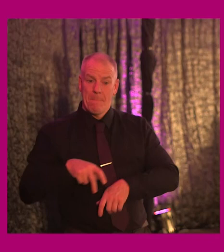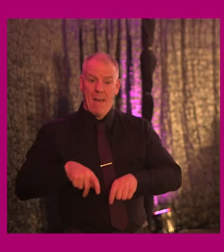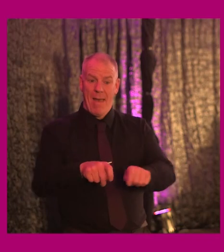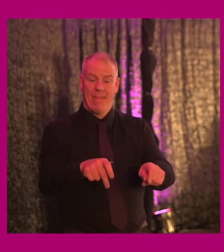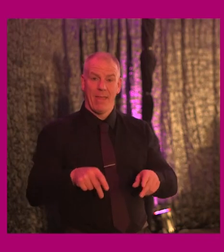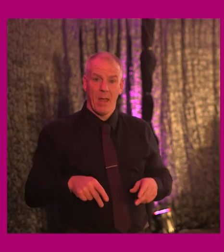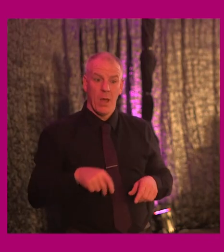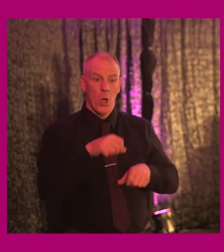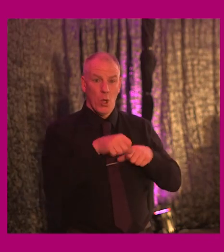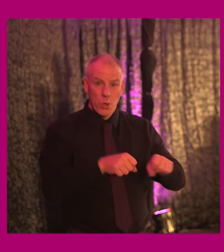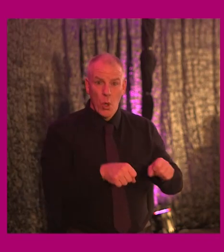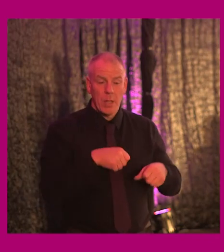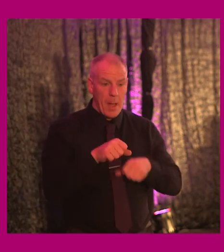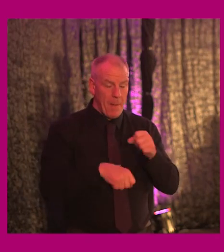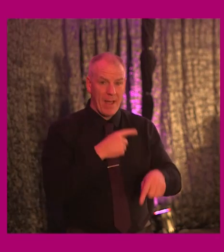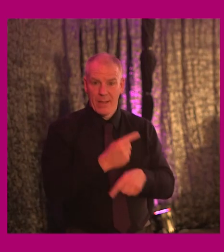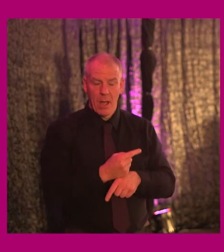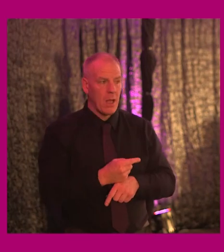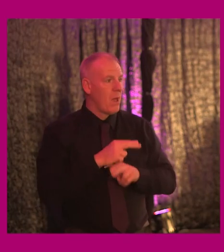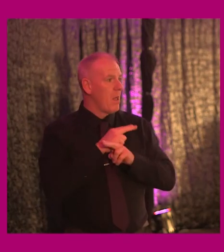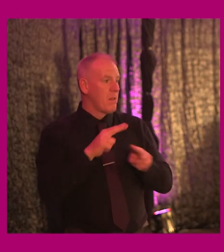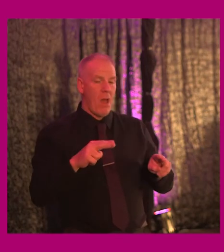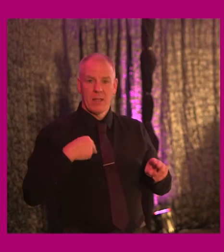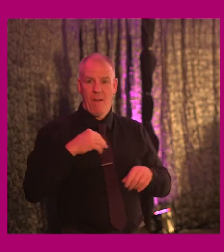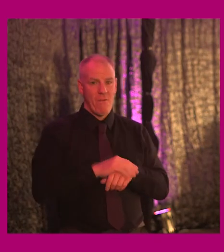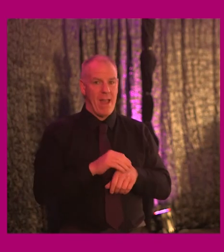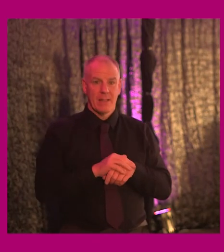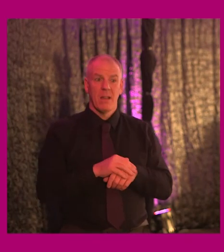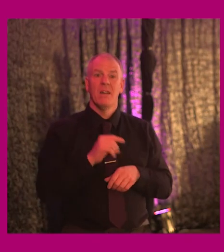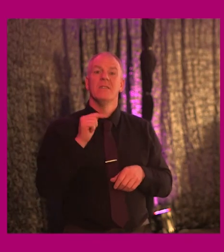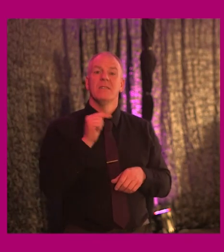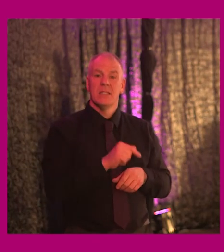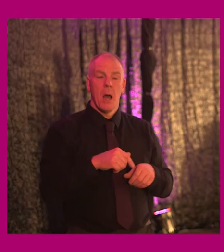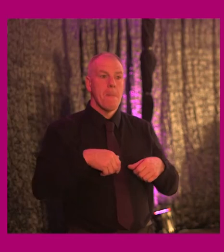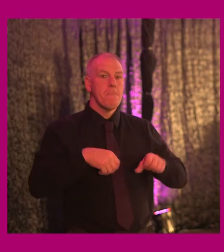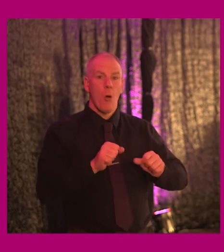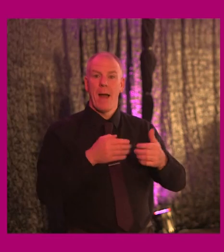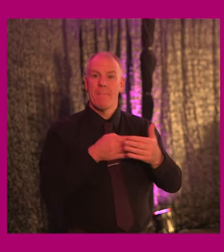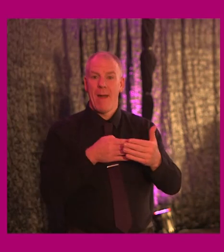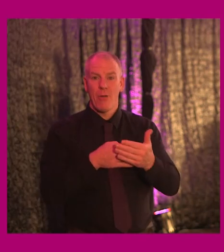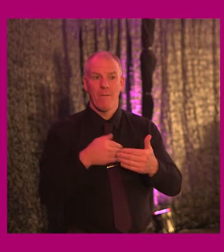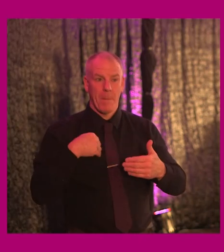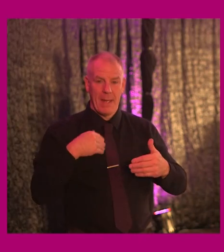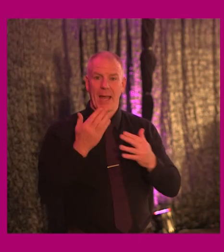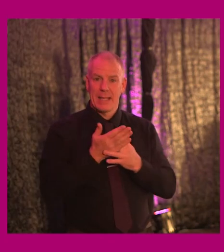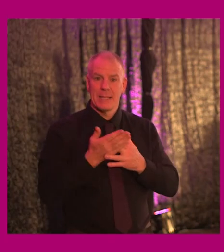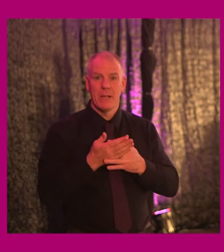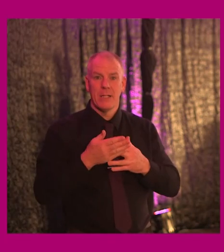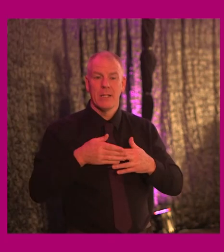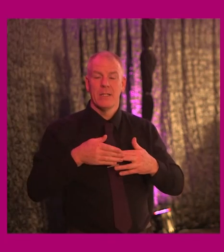When scooters and bikes are on the paths, they're clearly not our friends. They are, in fact, mobile barriers to accessible transport.